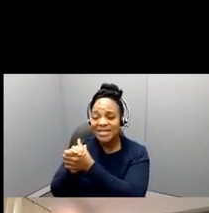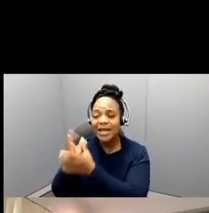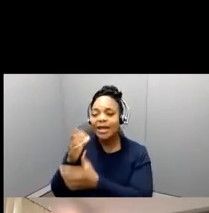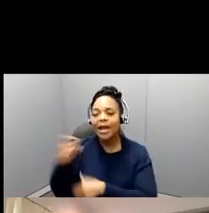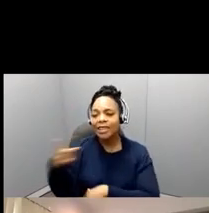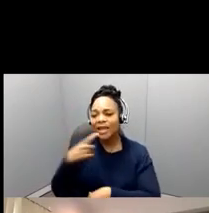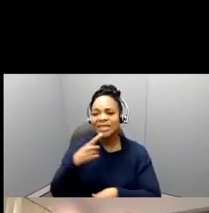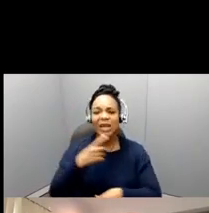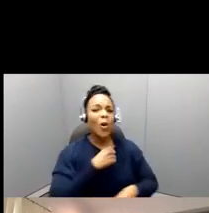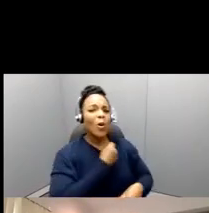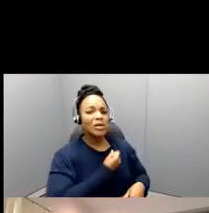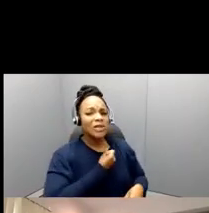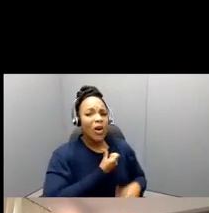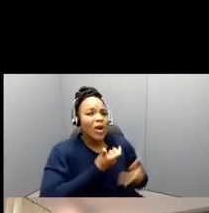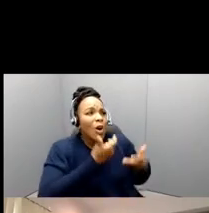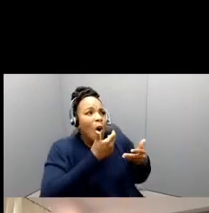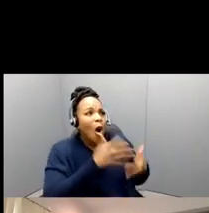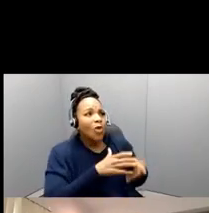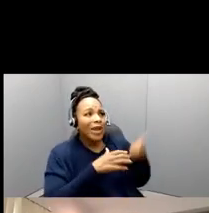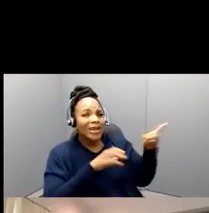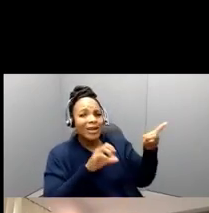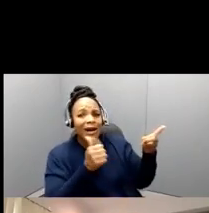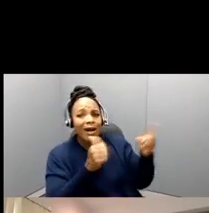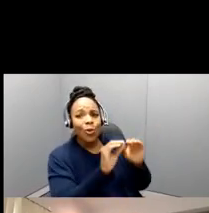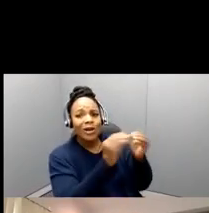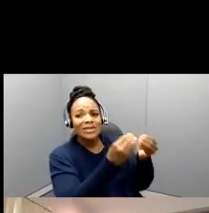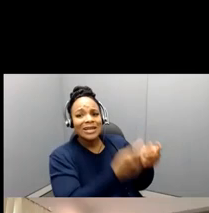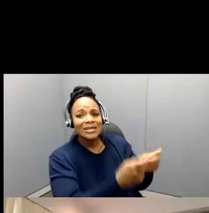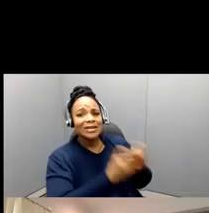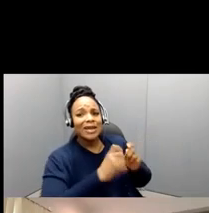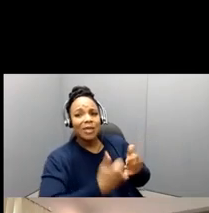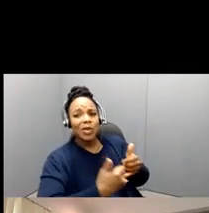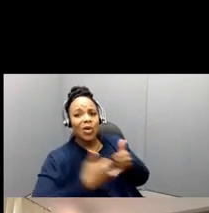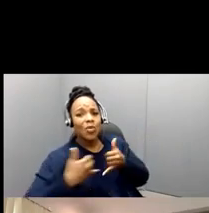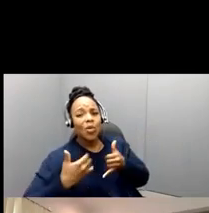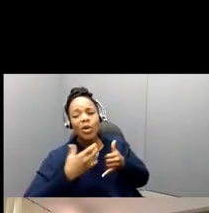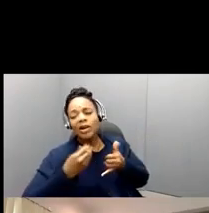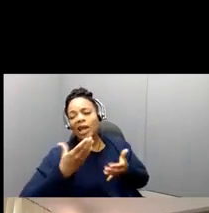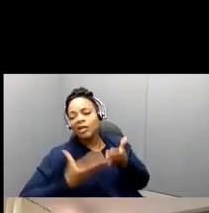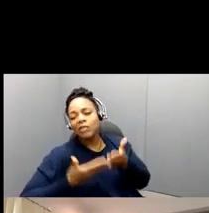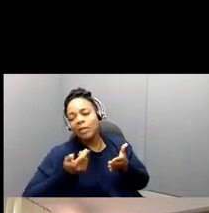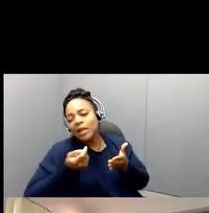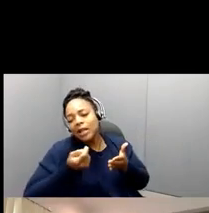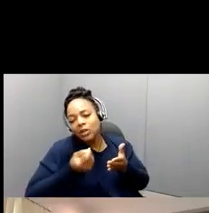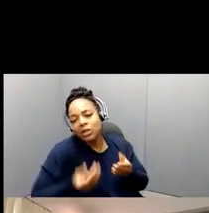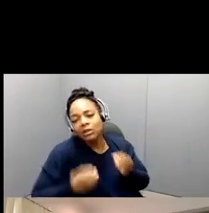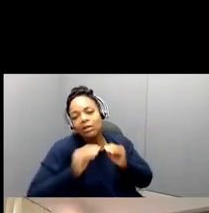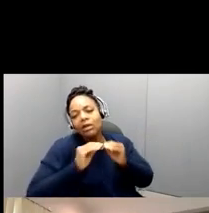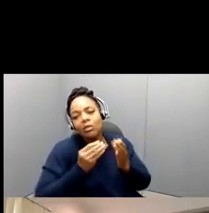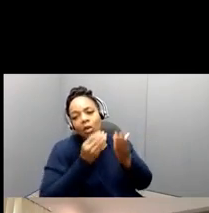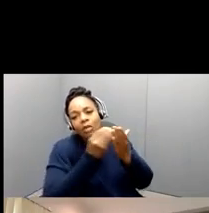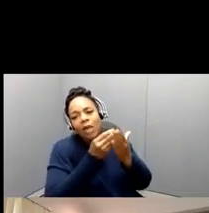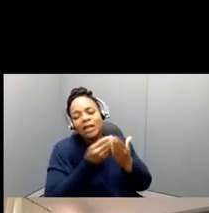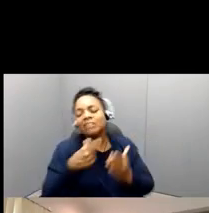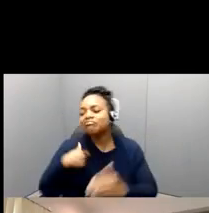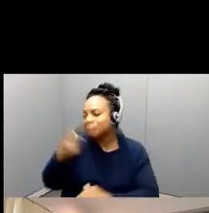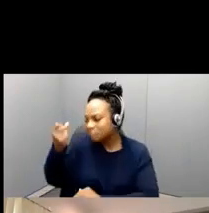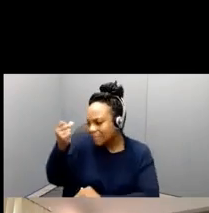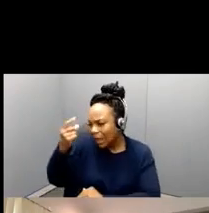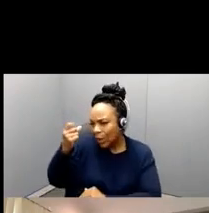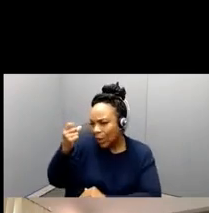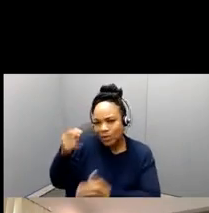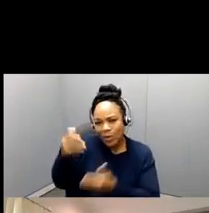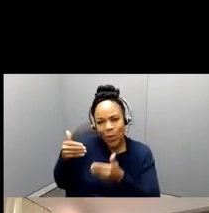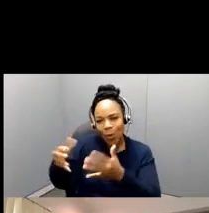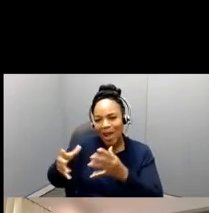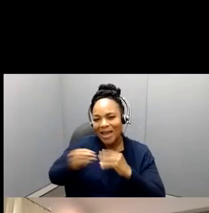you know, it's like, okay, well, definitely understand, you should, you go ahead, and you can take that other, that other award, um, but